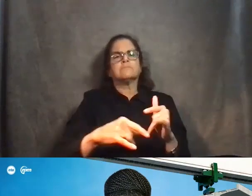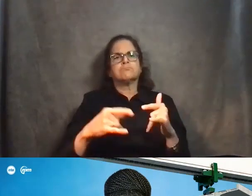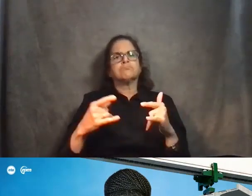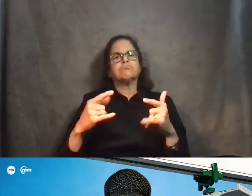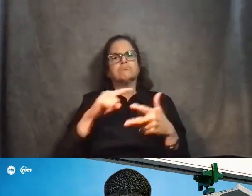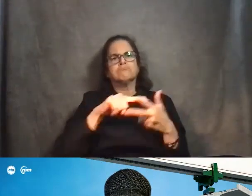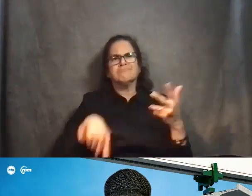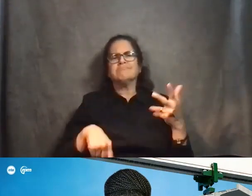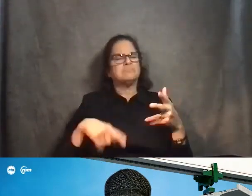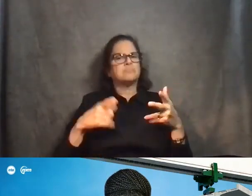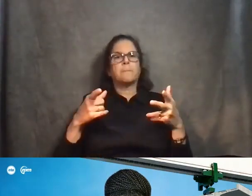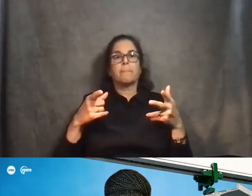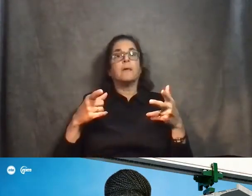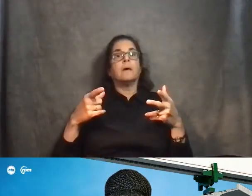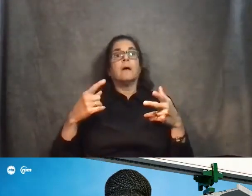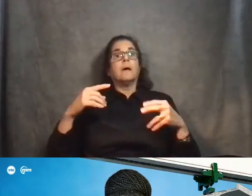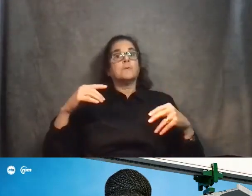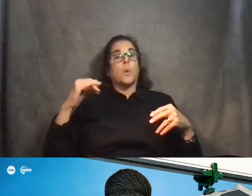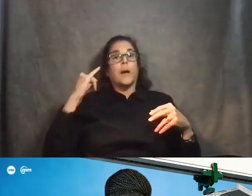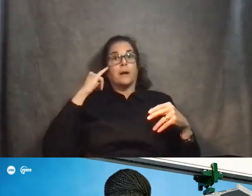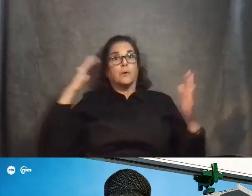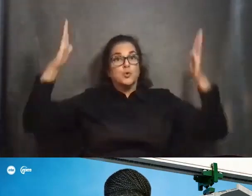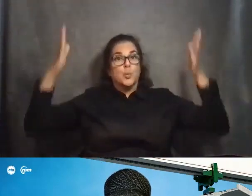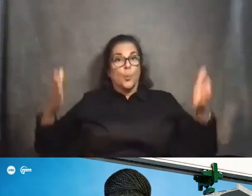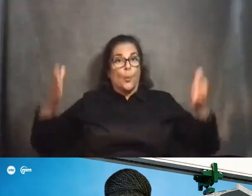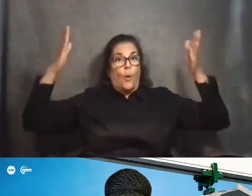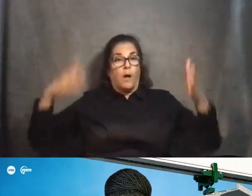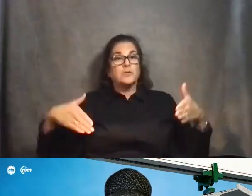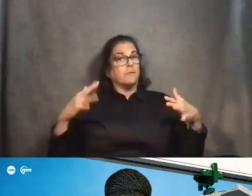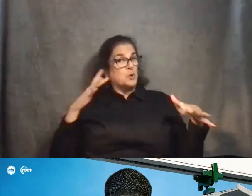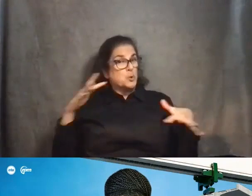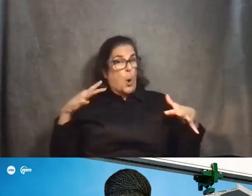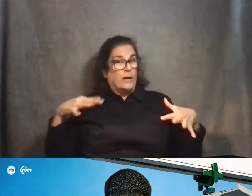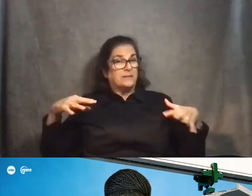result for everybody is it's going to be it's going to be quieter than the existing structure.